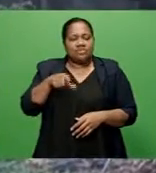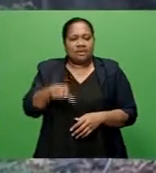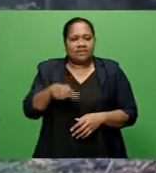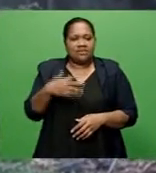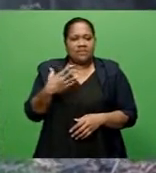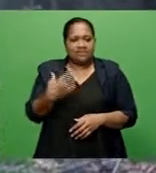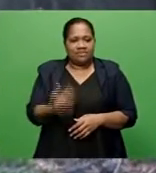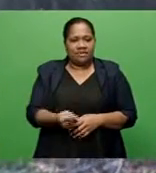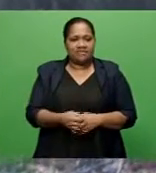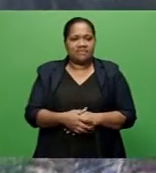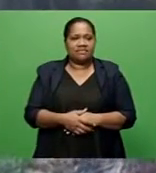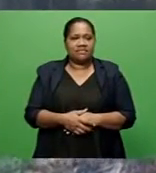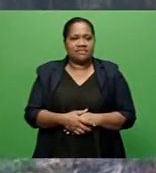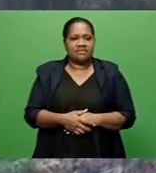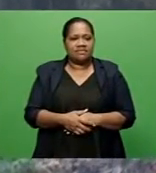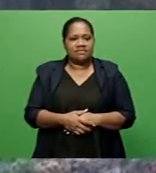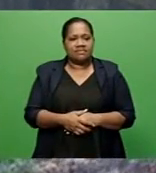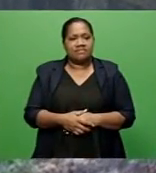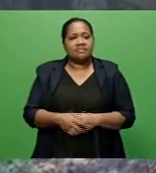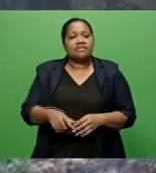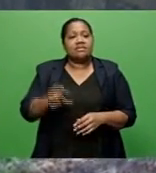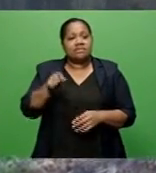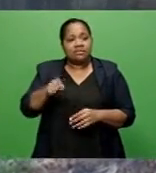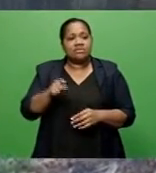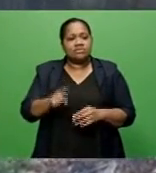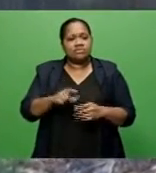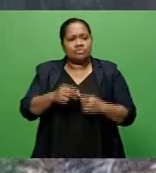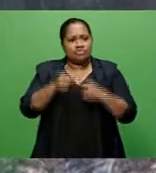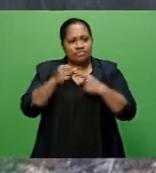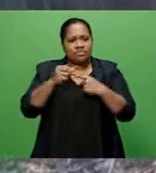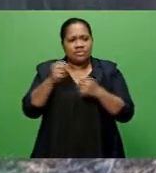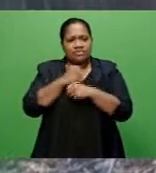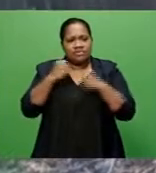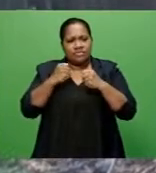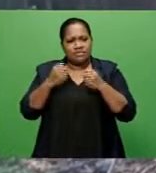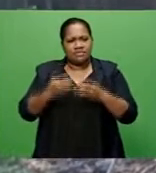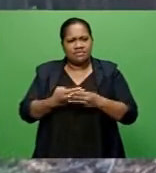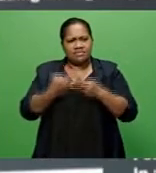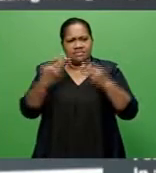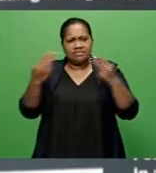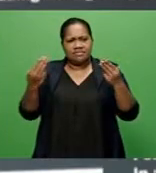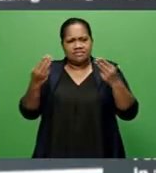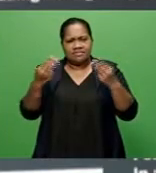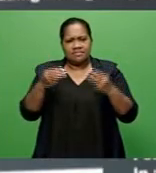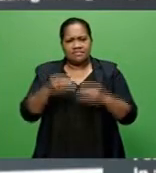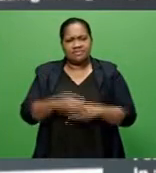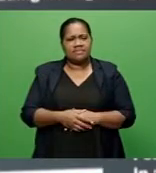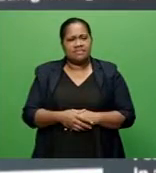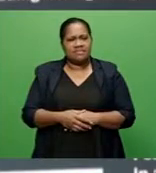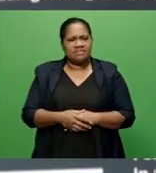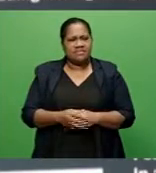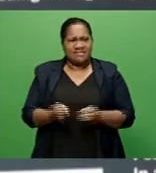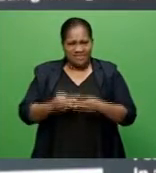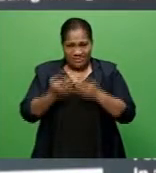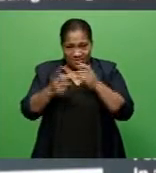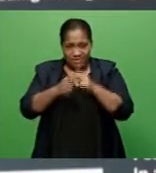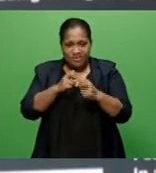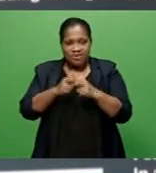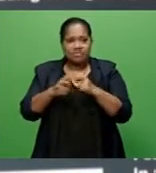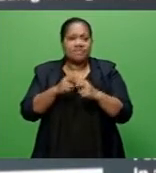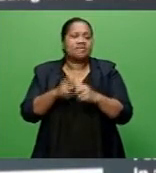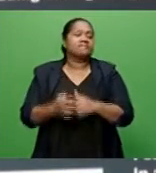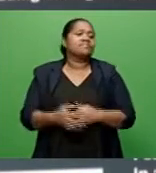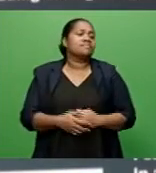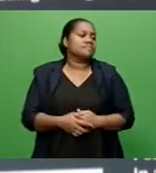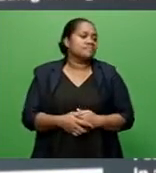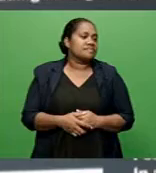which is one of our major invaluable assets. Wetlands actually play the role of a